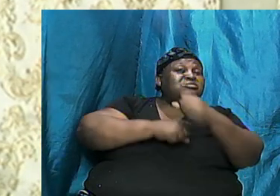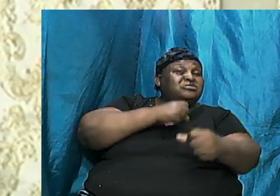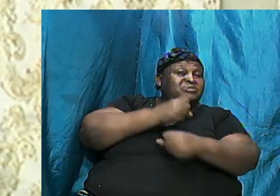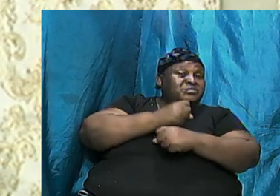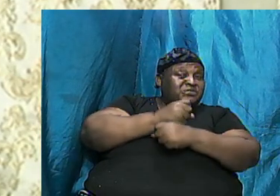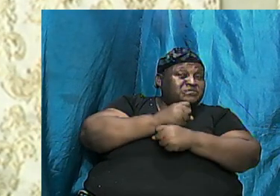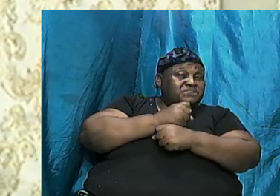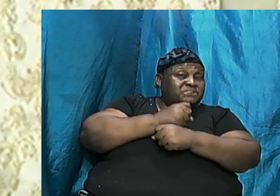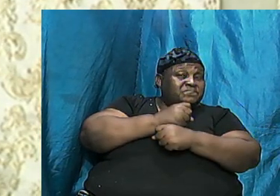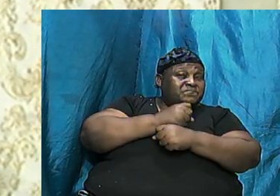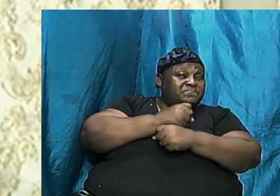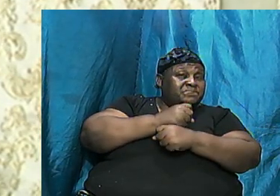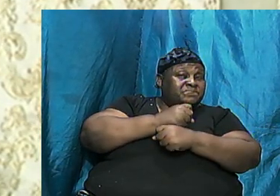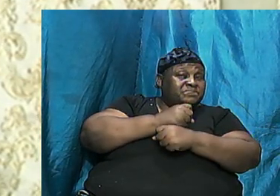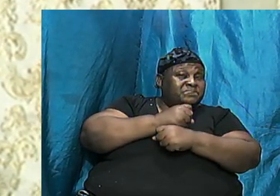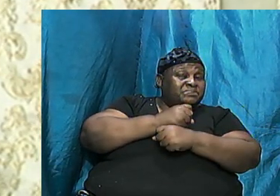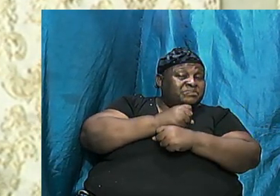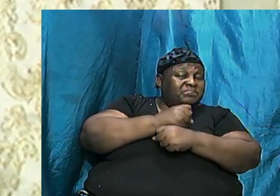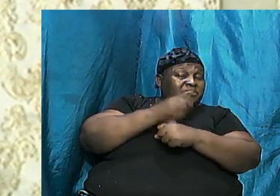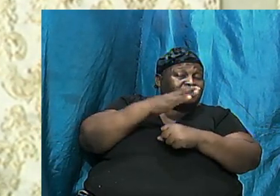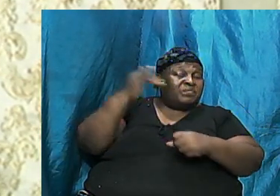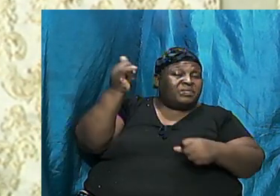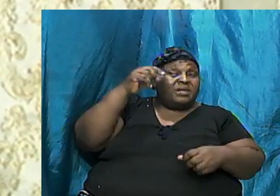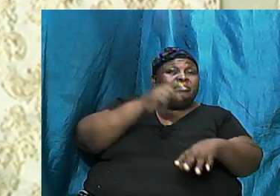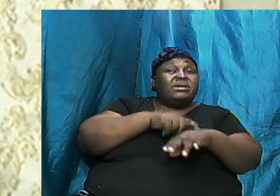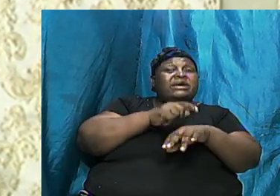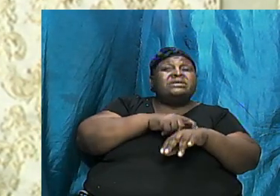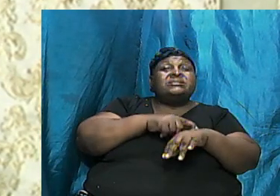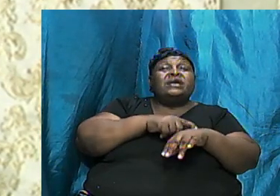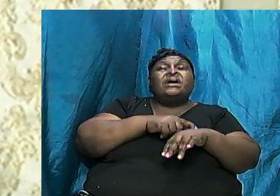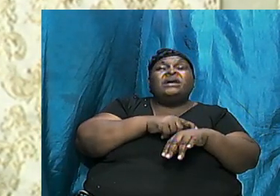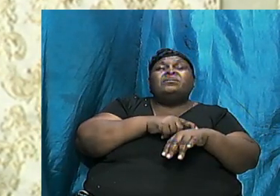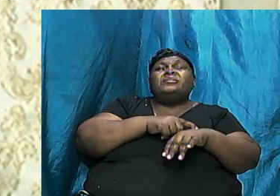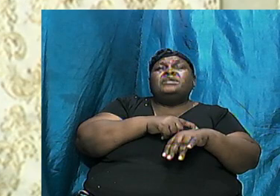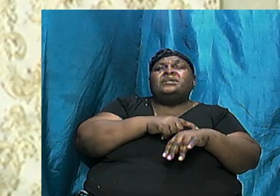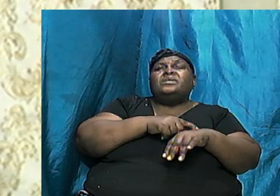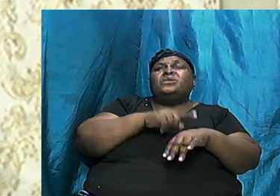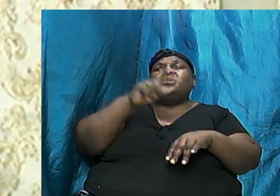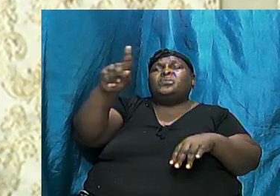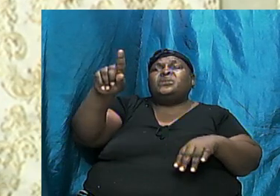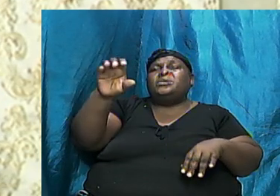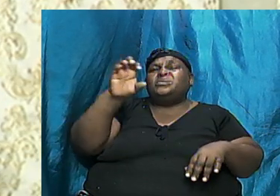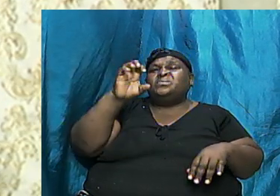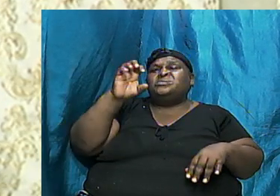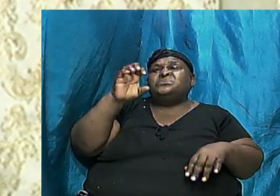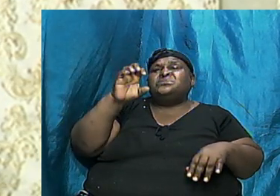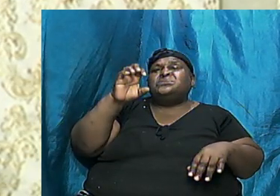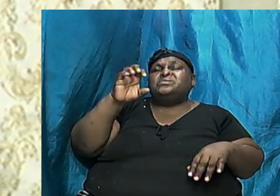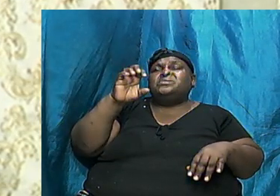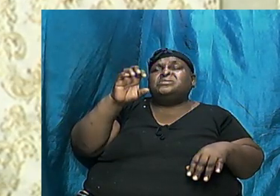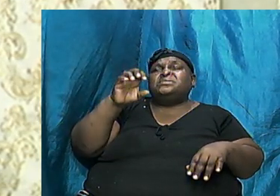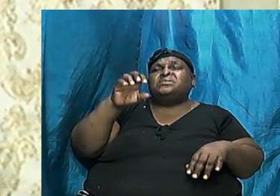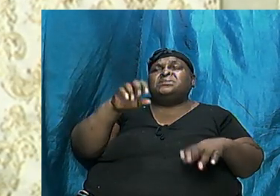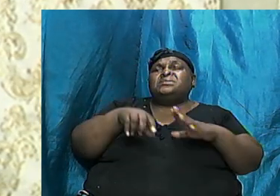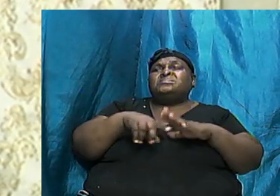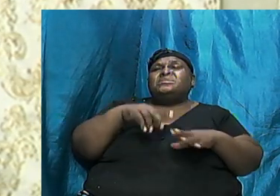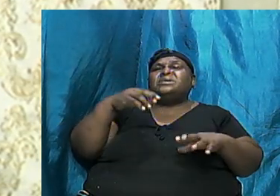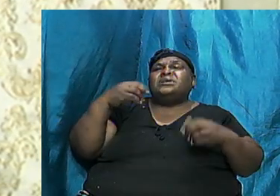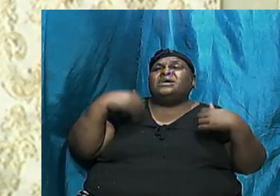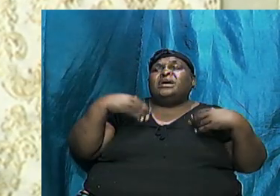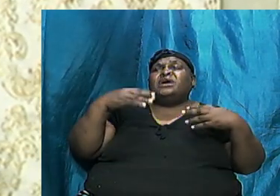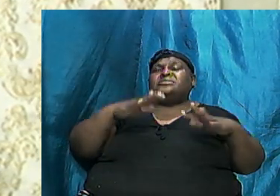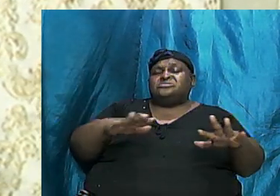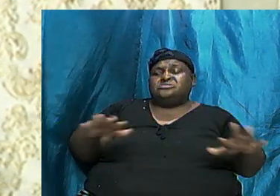Years And By Time They Were Like 100 And They Had Children So For The Next 800